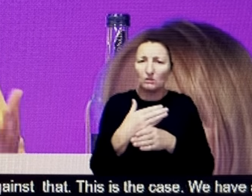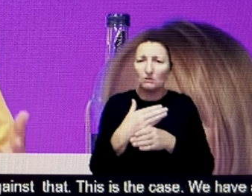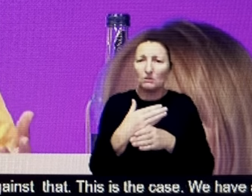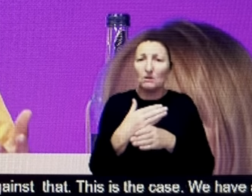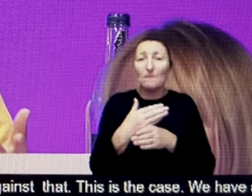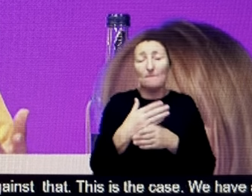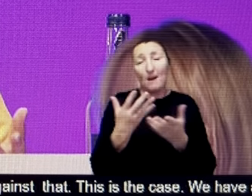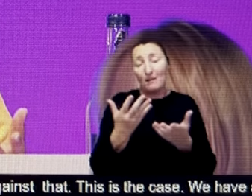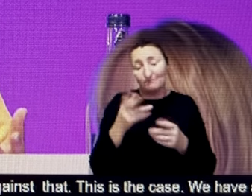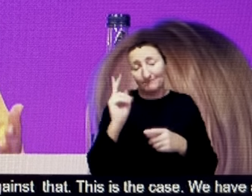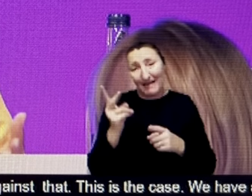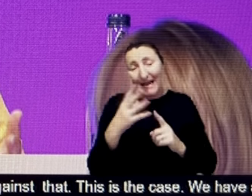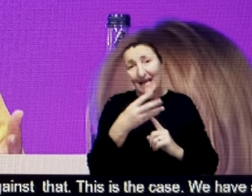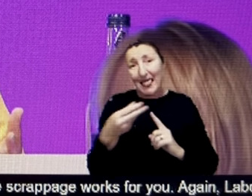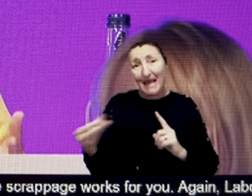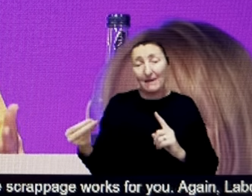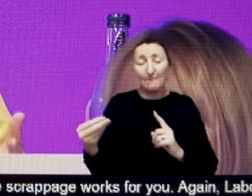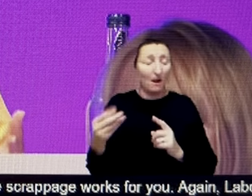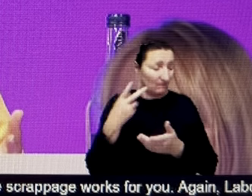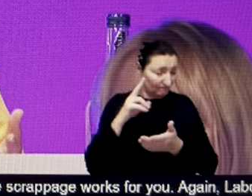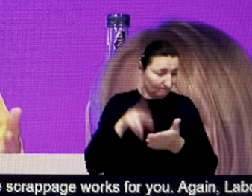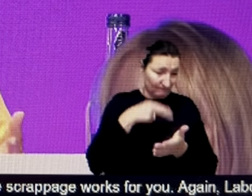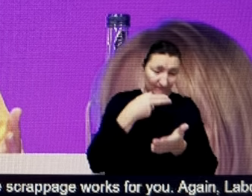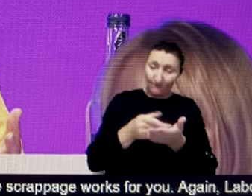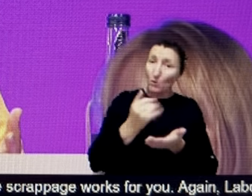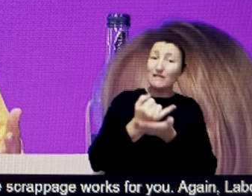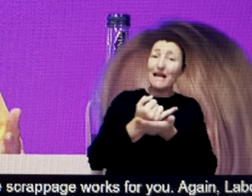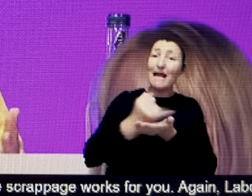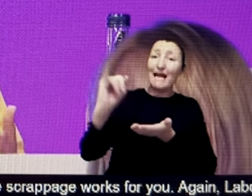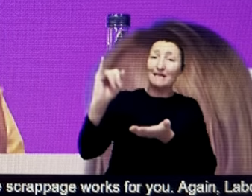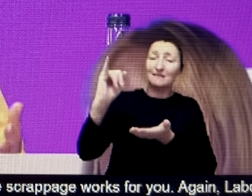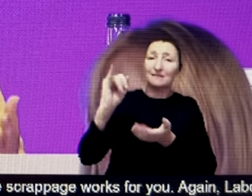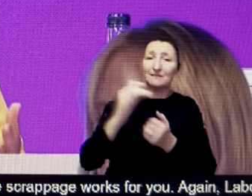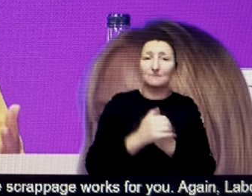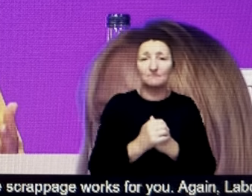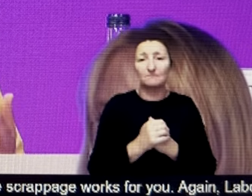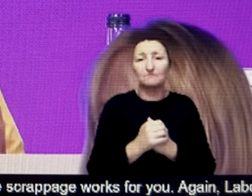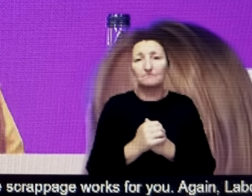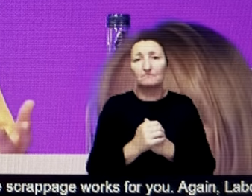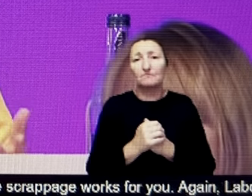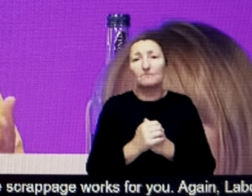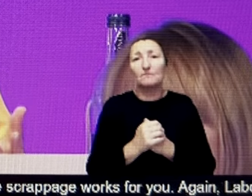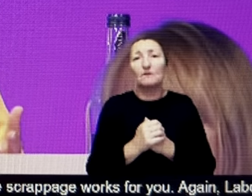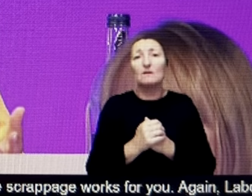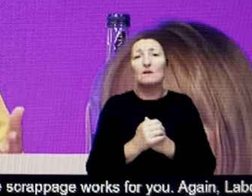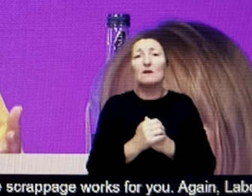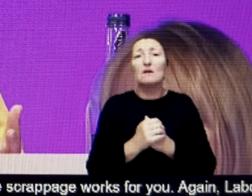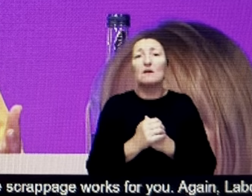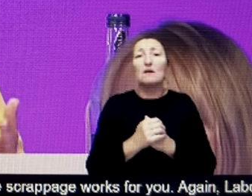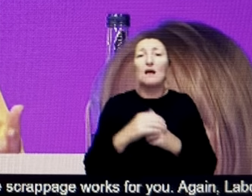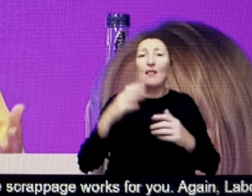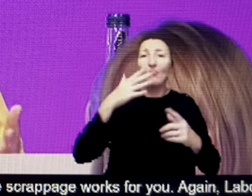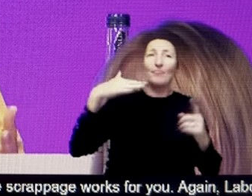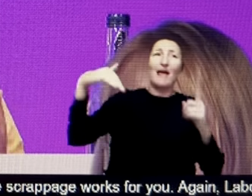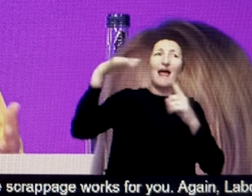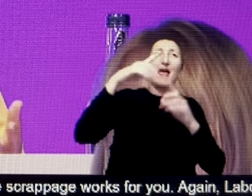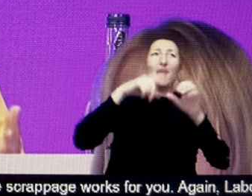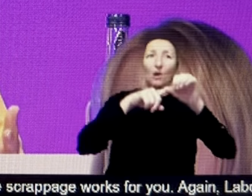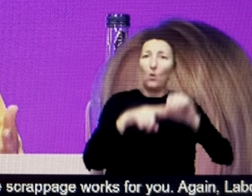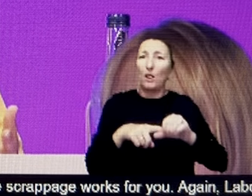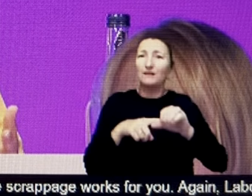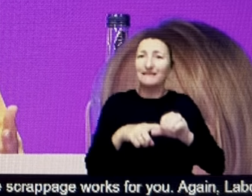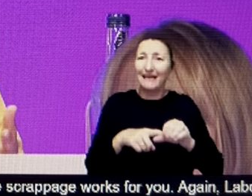We've all got to be united to make sure that air quality is dealt with and it can't be a party political approach.